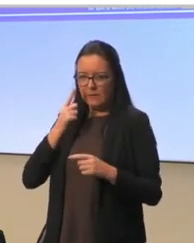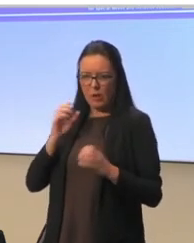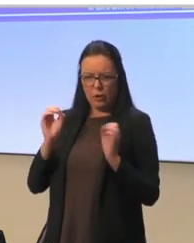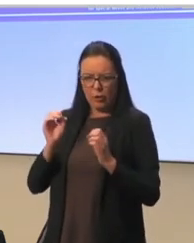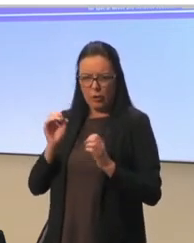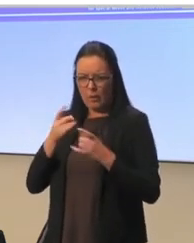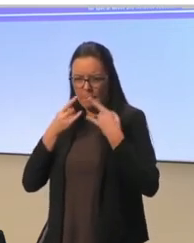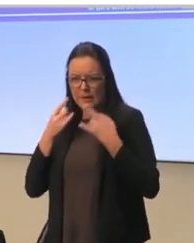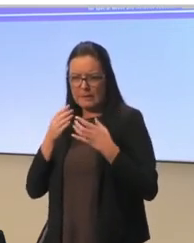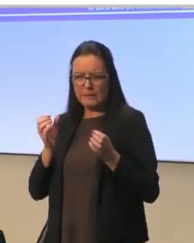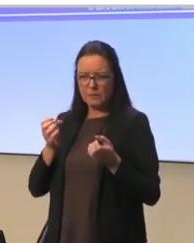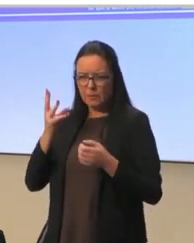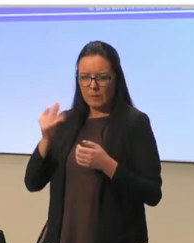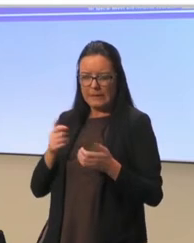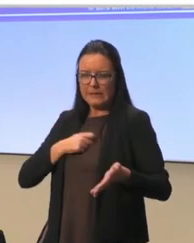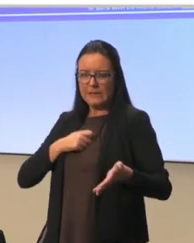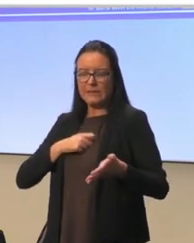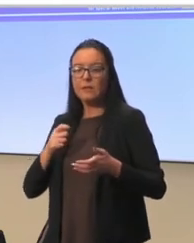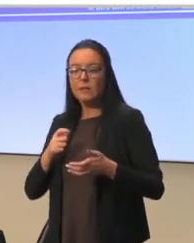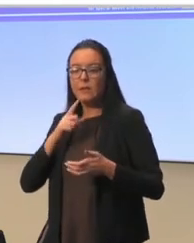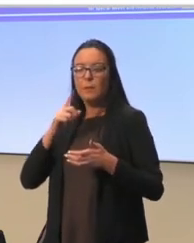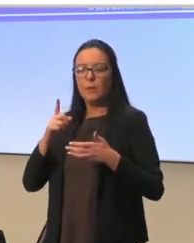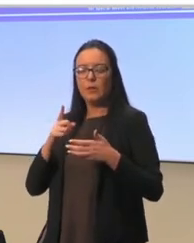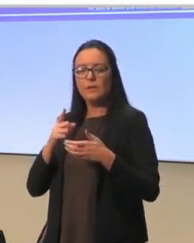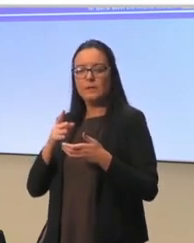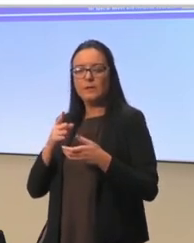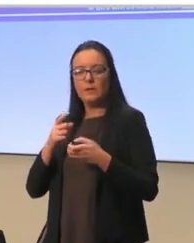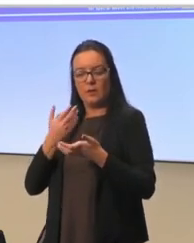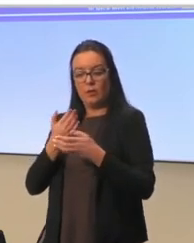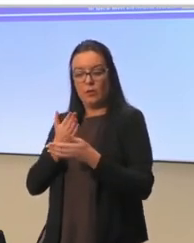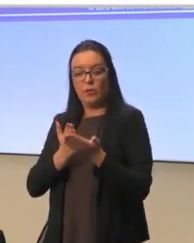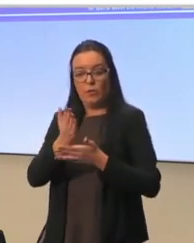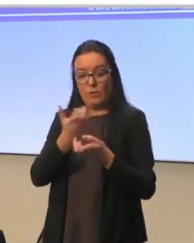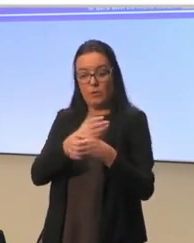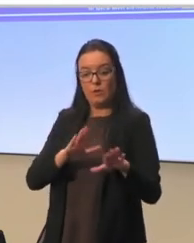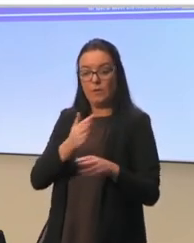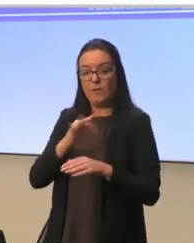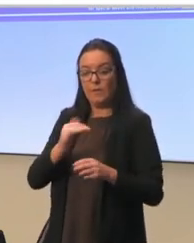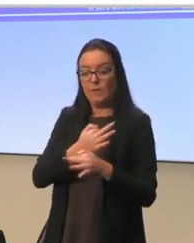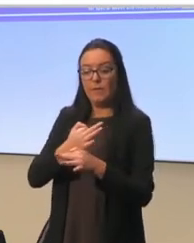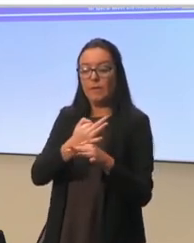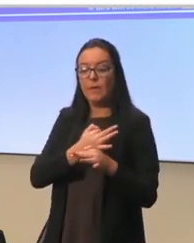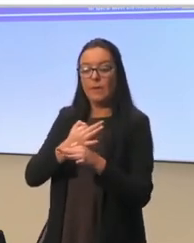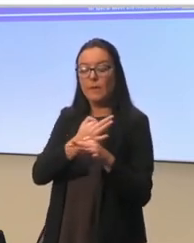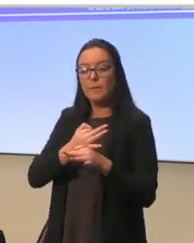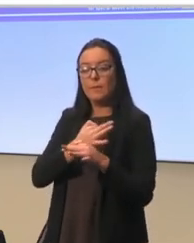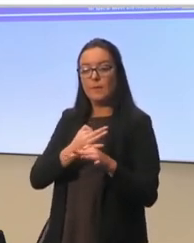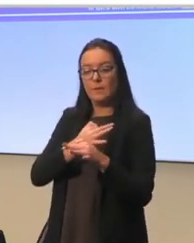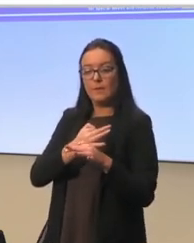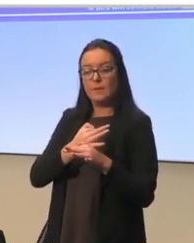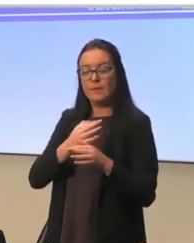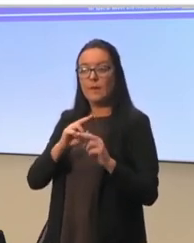A policymaker said that the big difficulty was among children who come from families that do not value education very much.